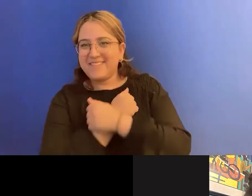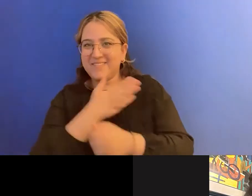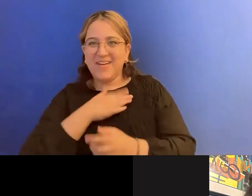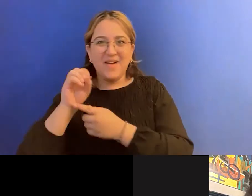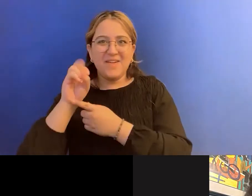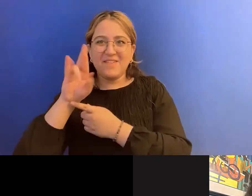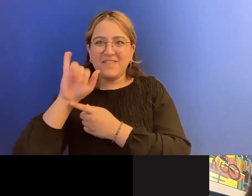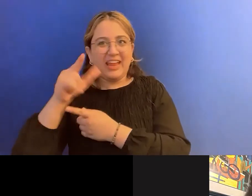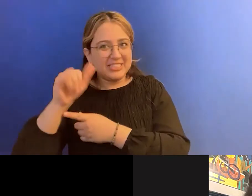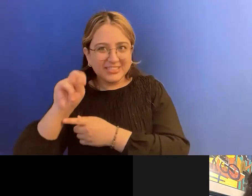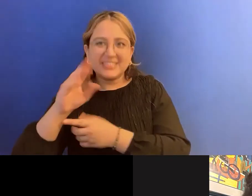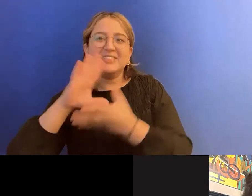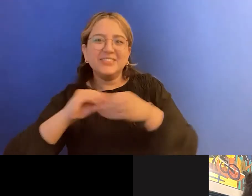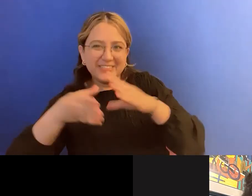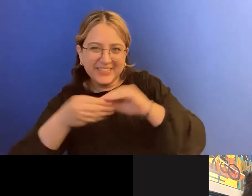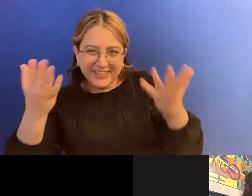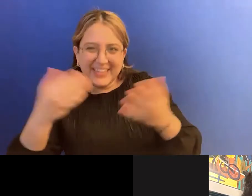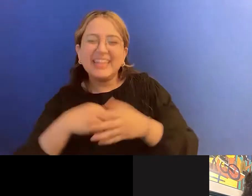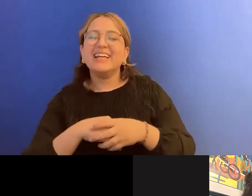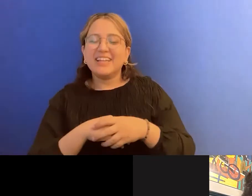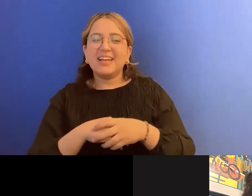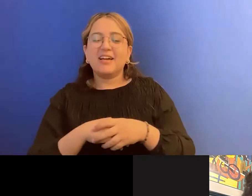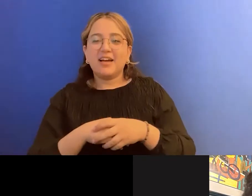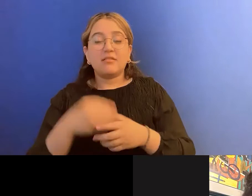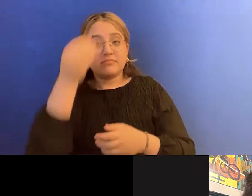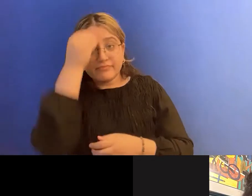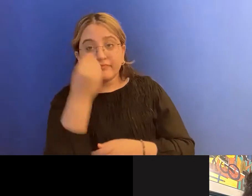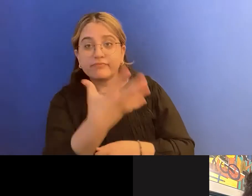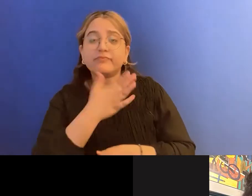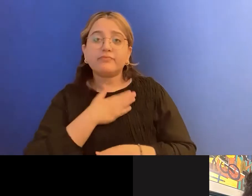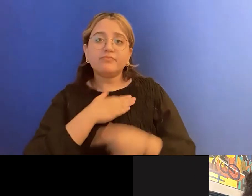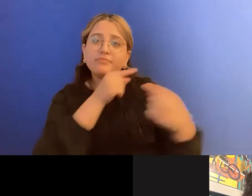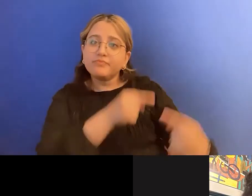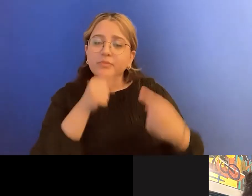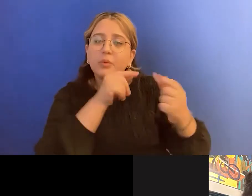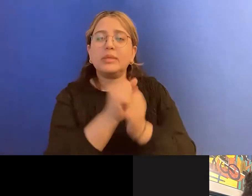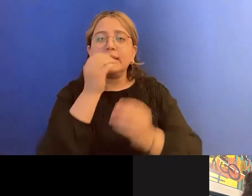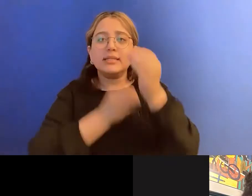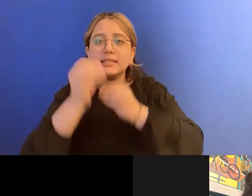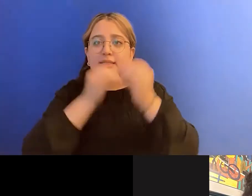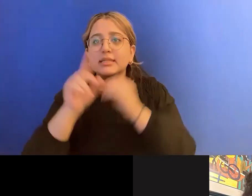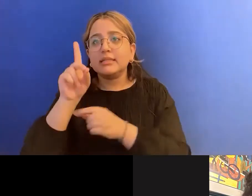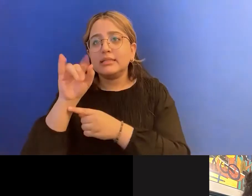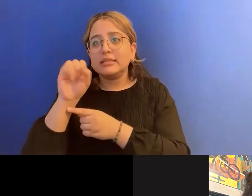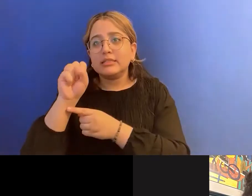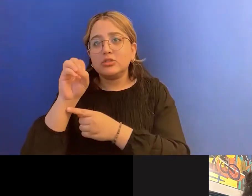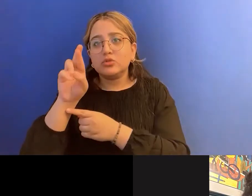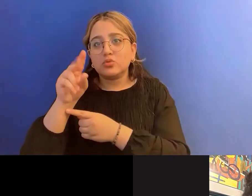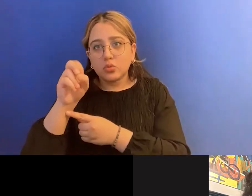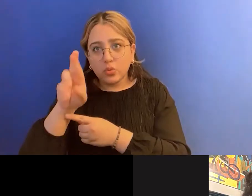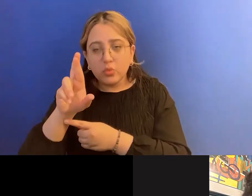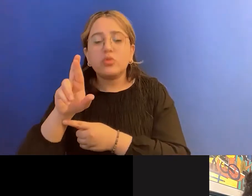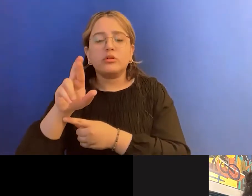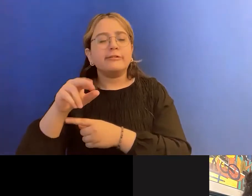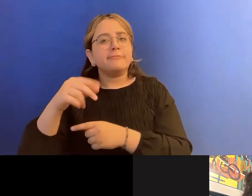basically, um, having struggled with eating disorders for the bulk of my, um, pre,